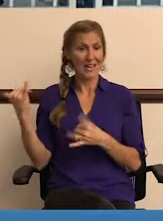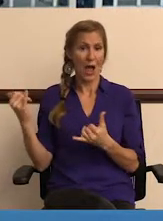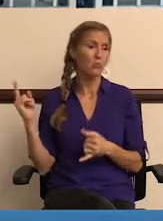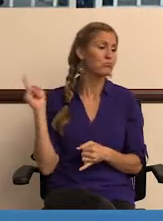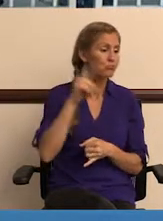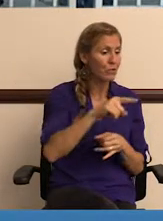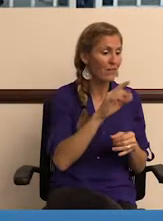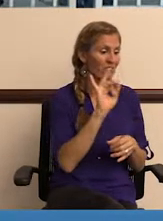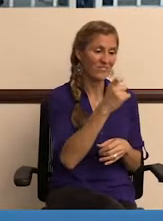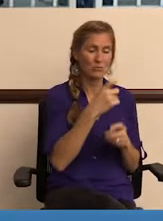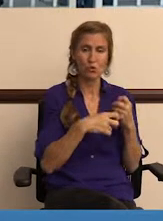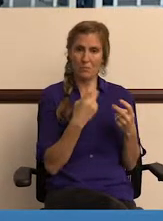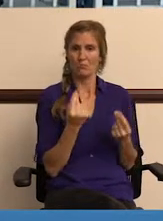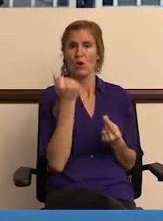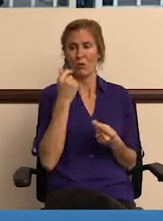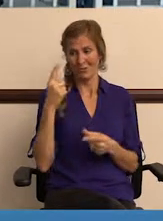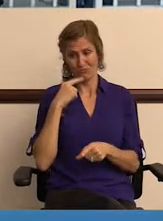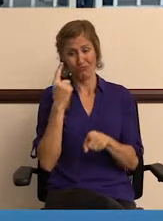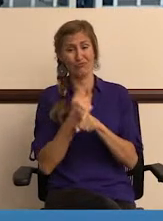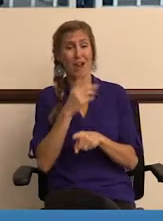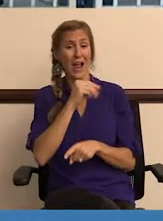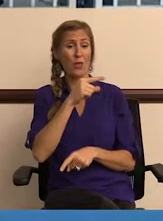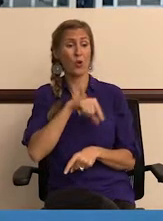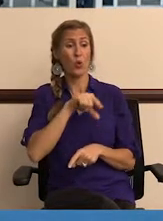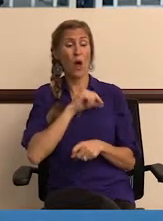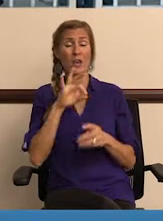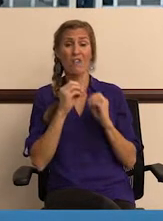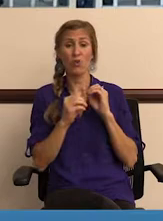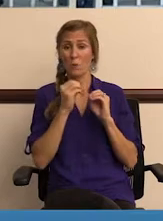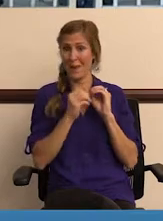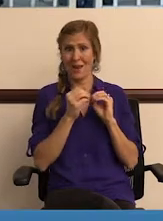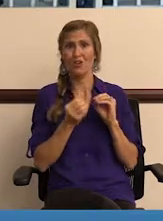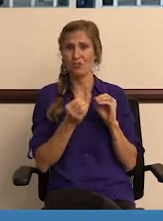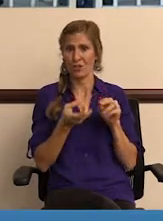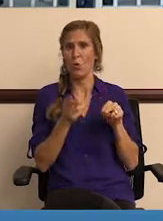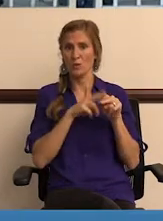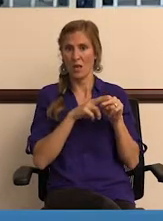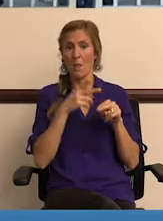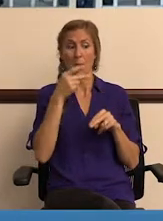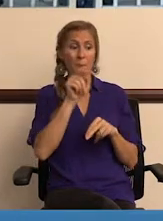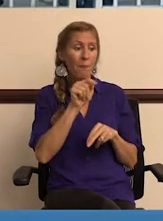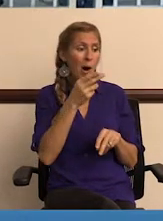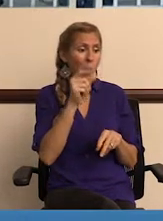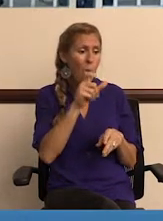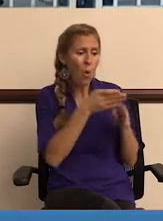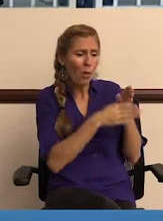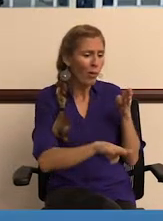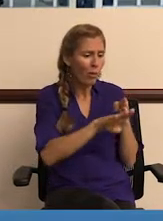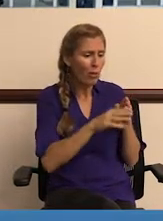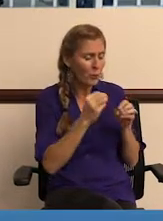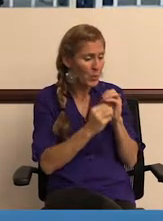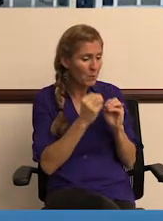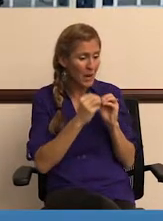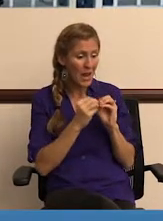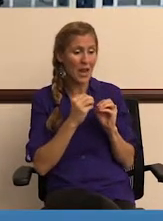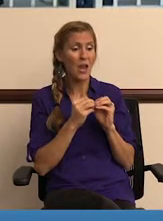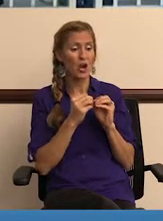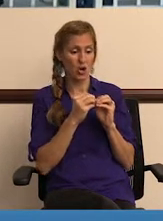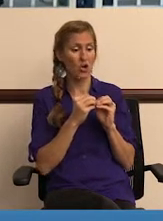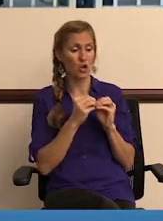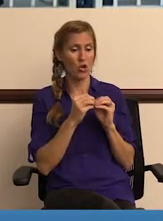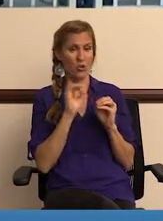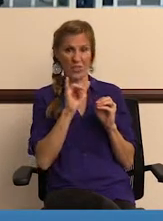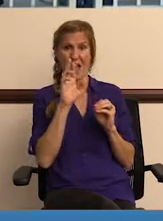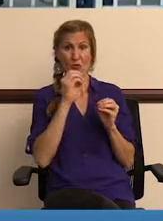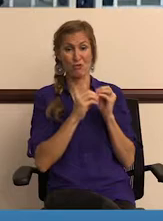go right out and take care of the problem. Absolutely, the quality repair definitely goes up to, you know, a pothole repair in